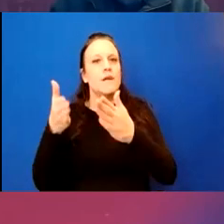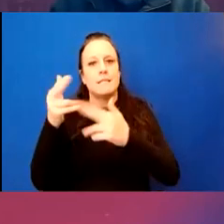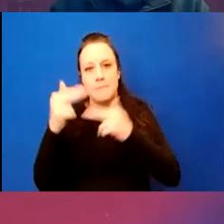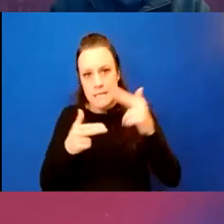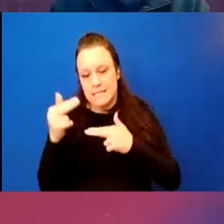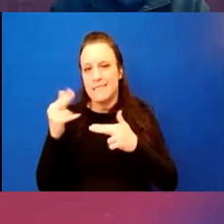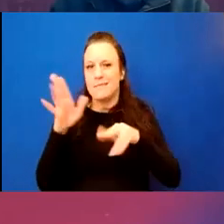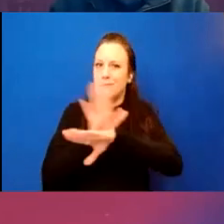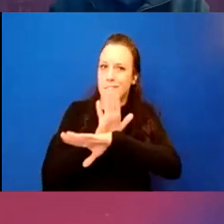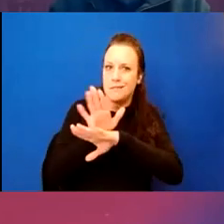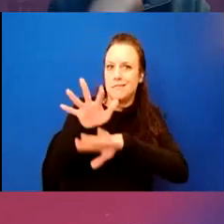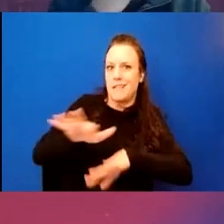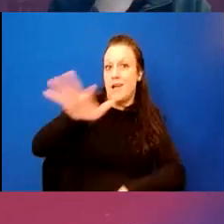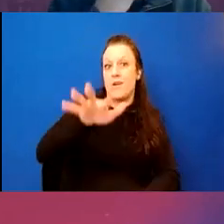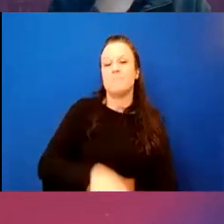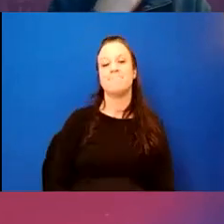or businesses in the area.